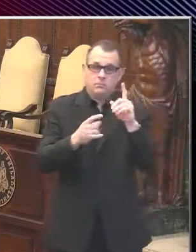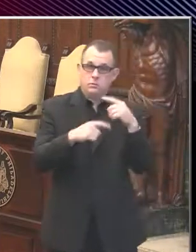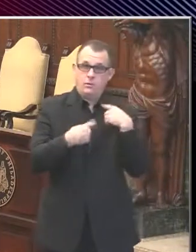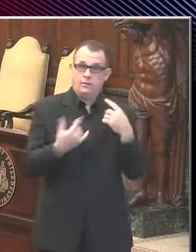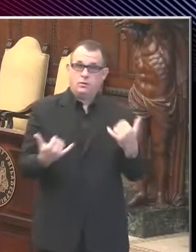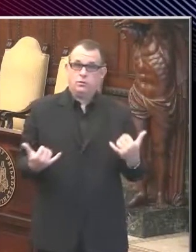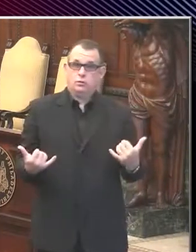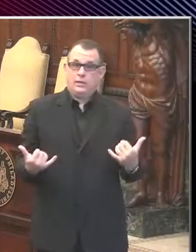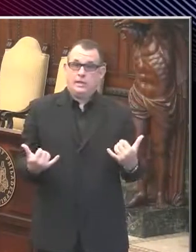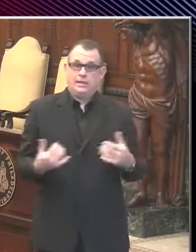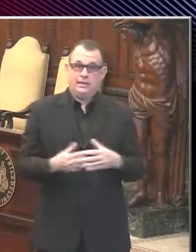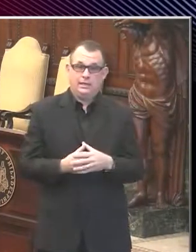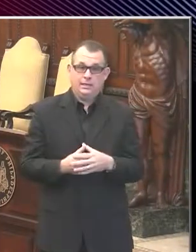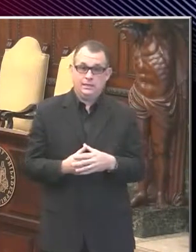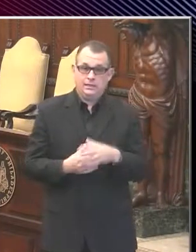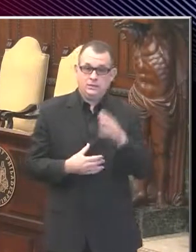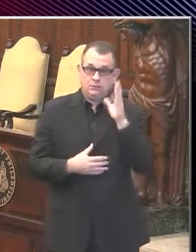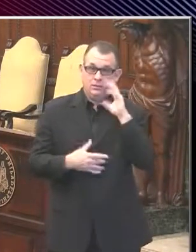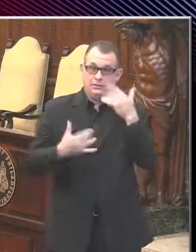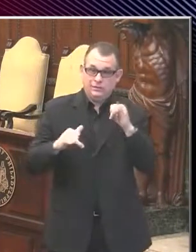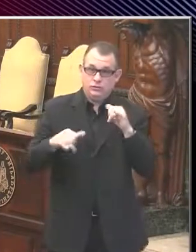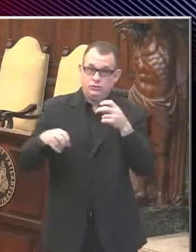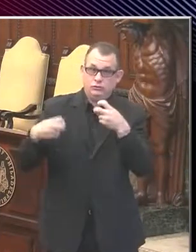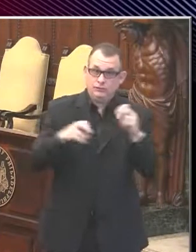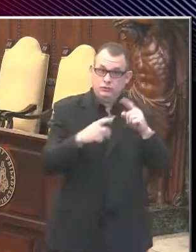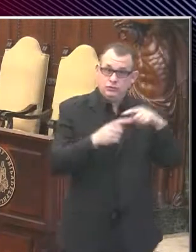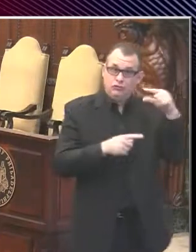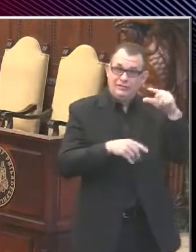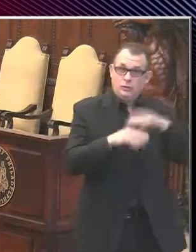on to move the transition into the green phase by Friday?